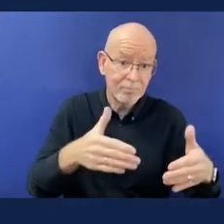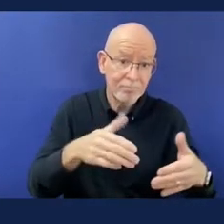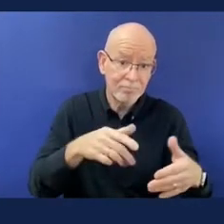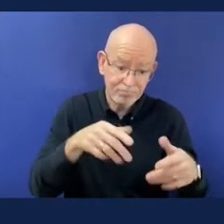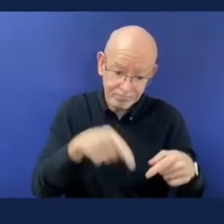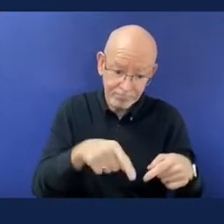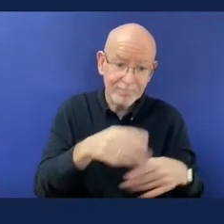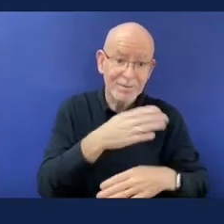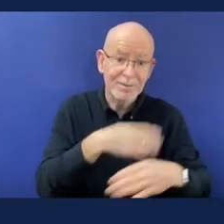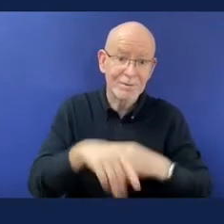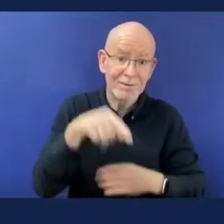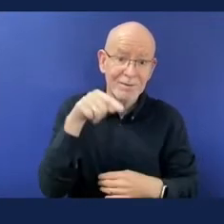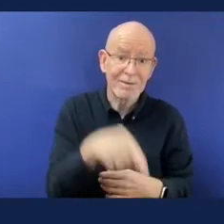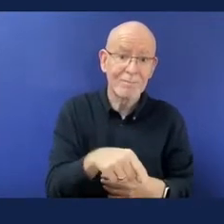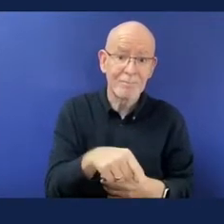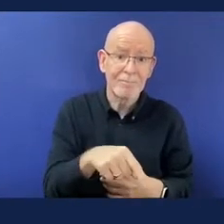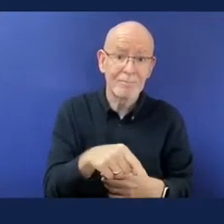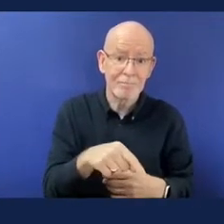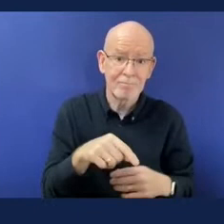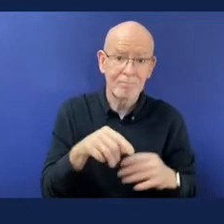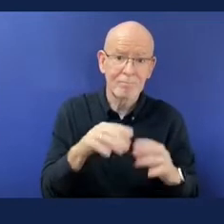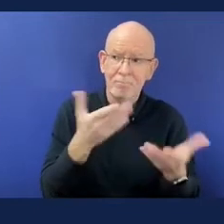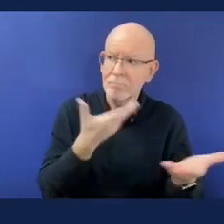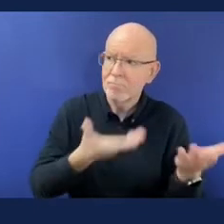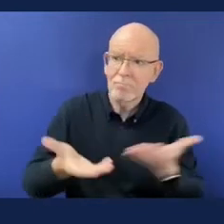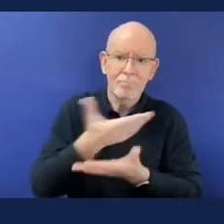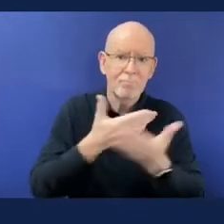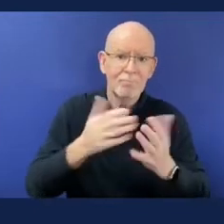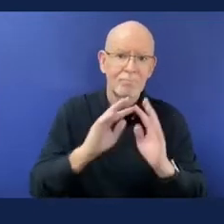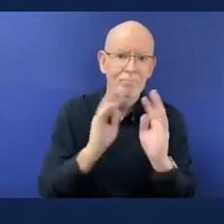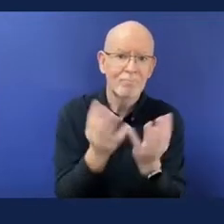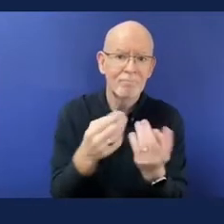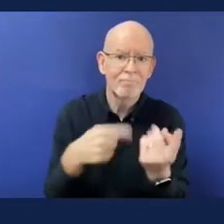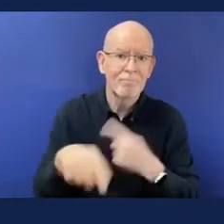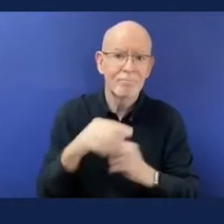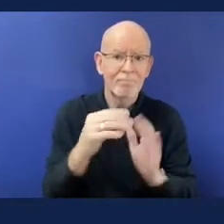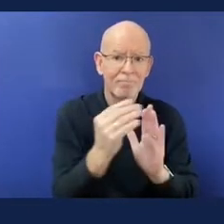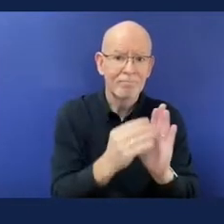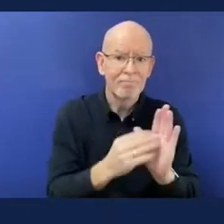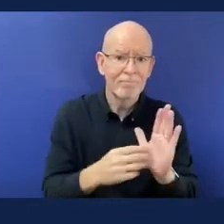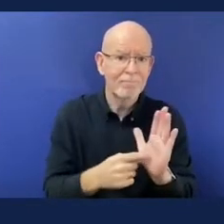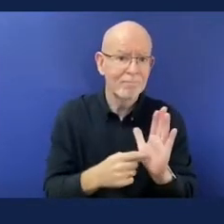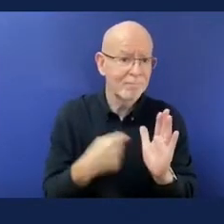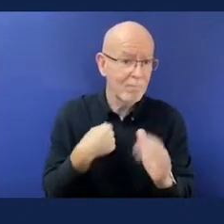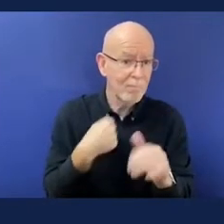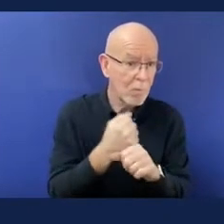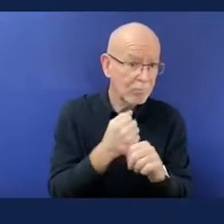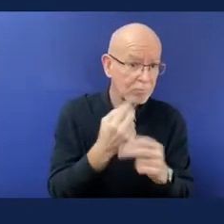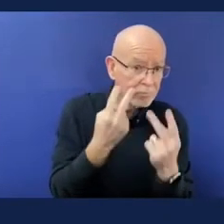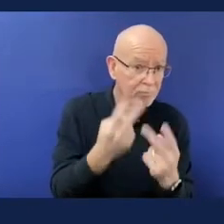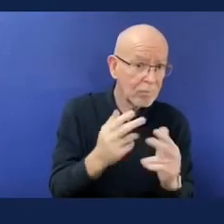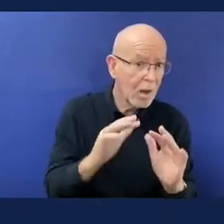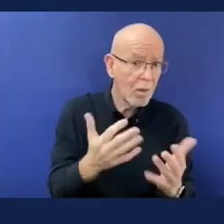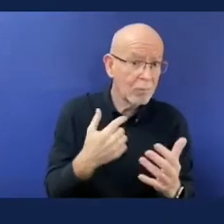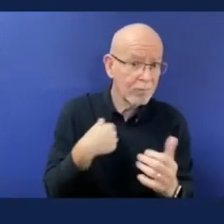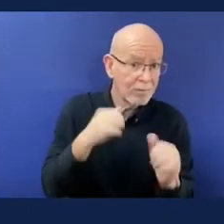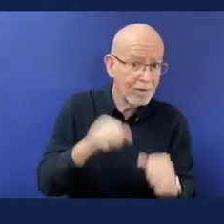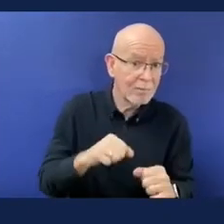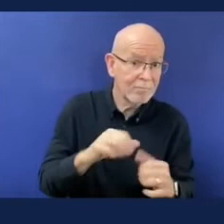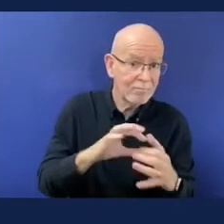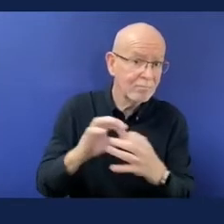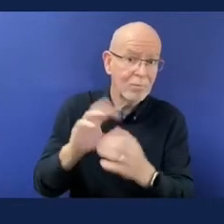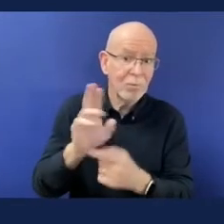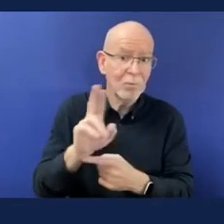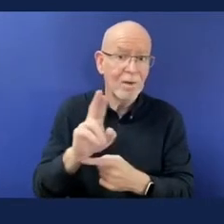assistive technology so in total 19 international organisations working together for the first time to advance the lives